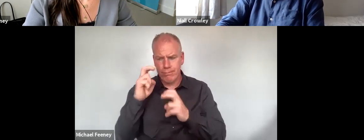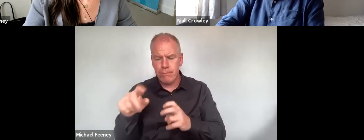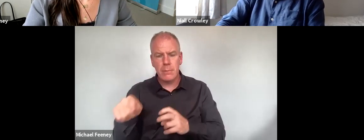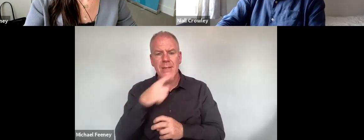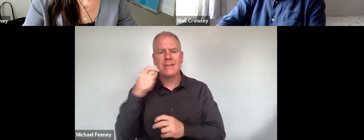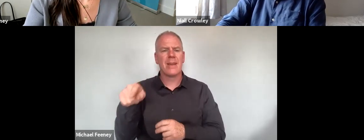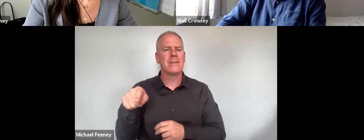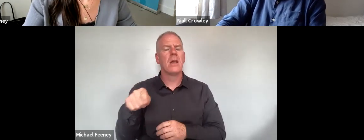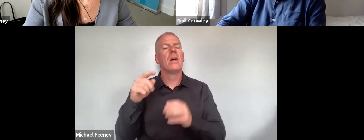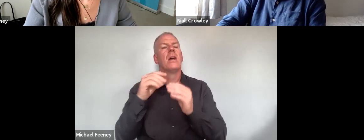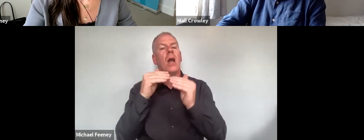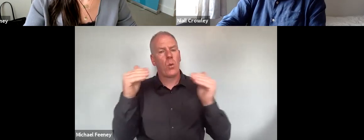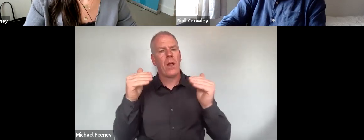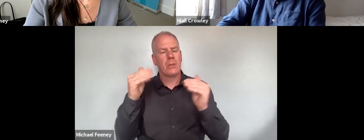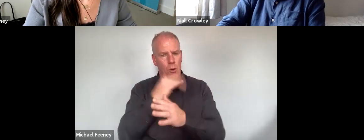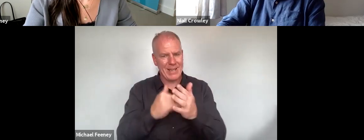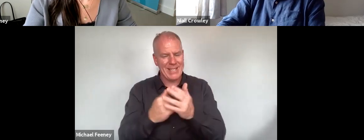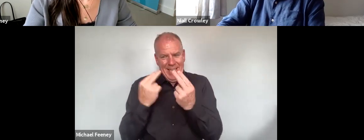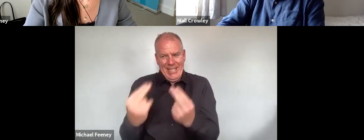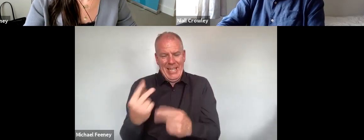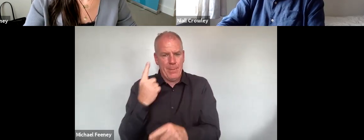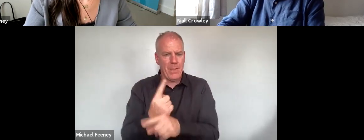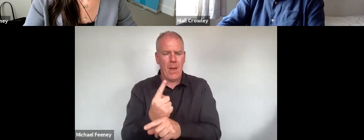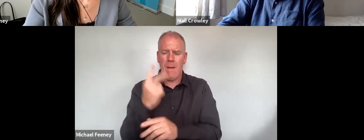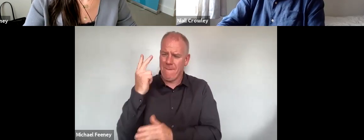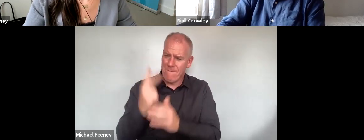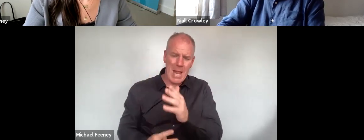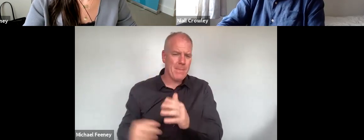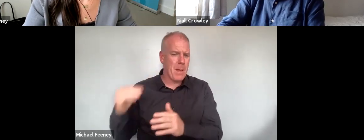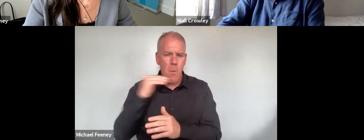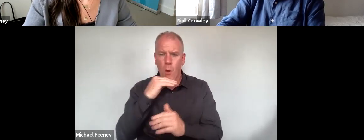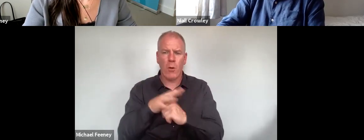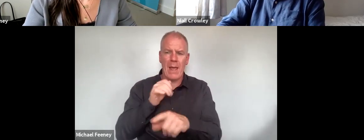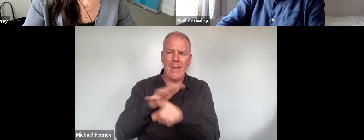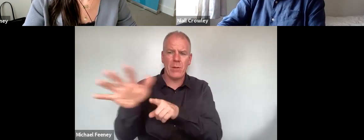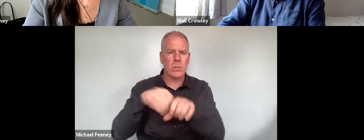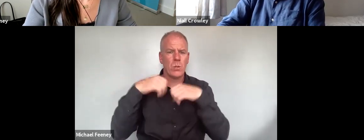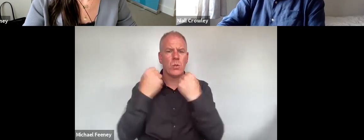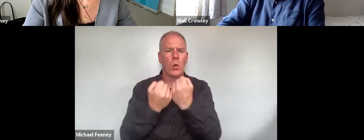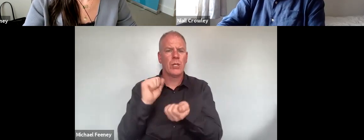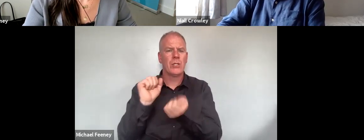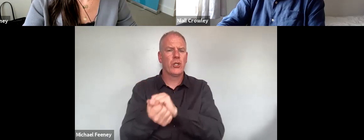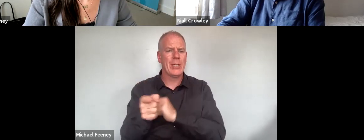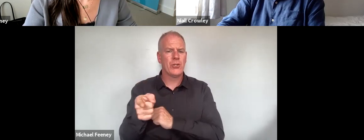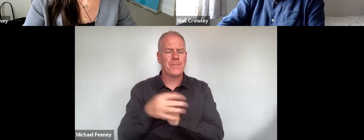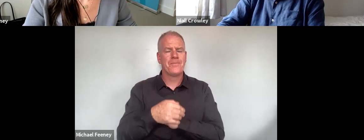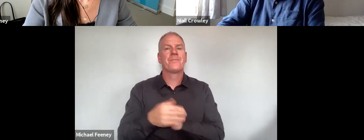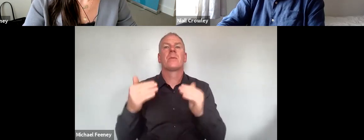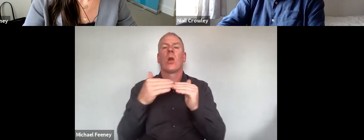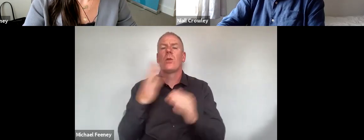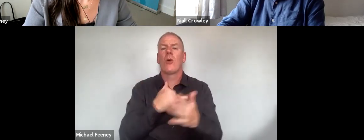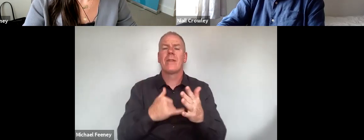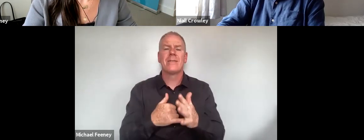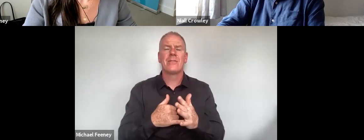concluded that equality bodies were necessary and valuable institutions for social change. It established that equality bodies were challenged